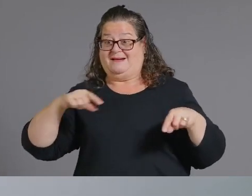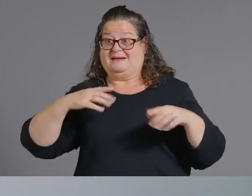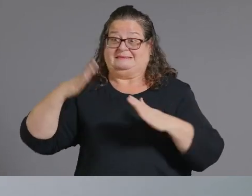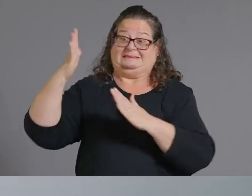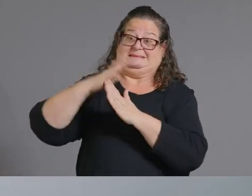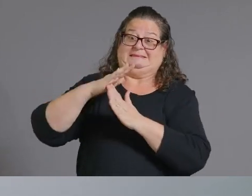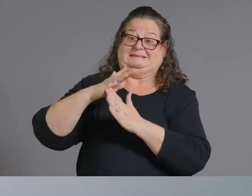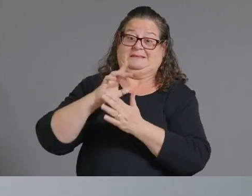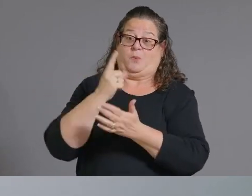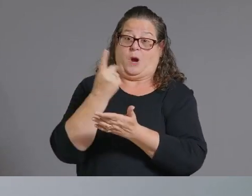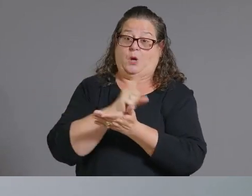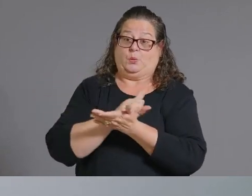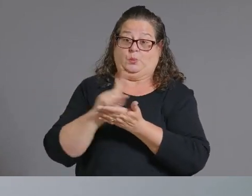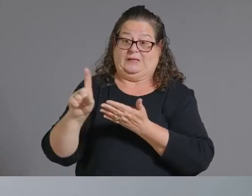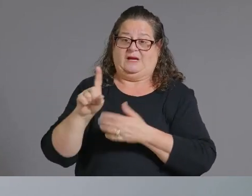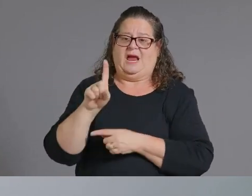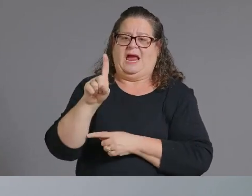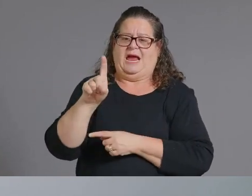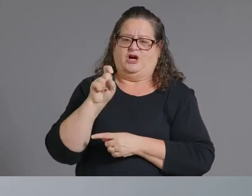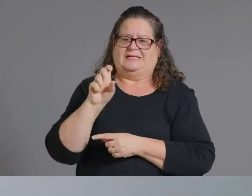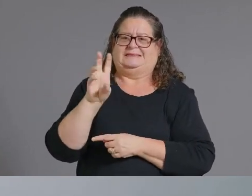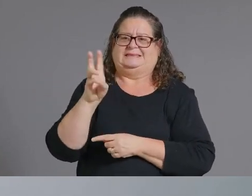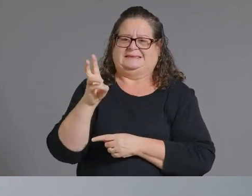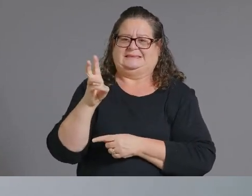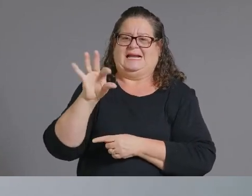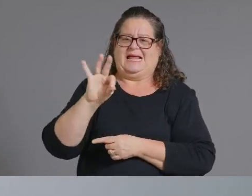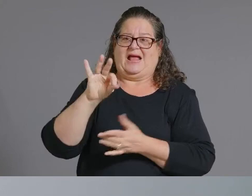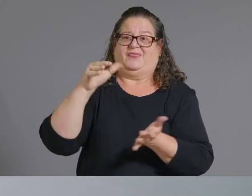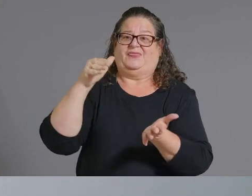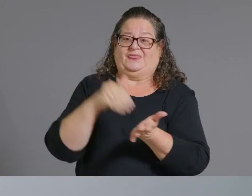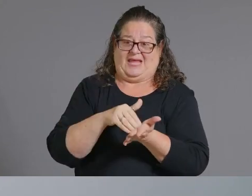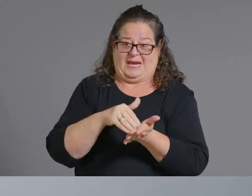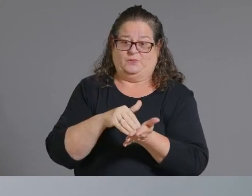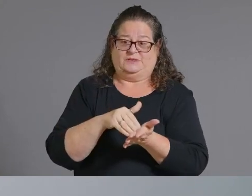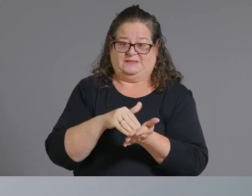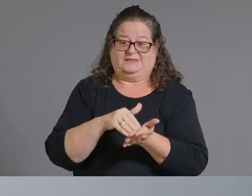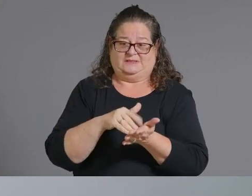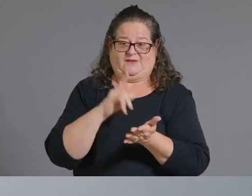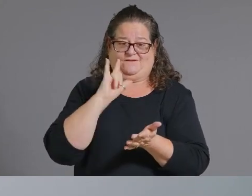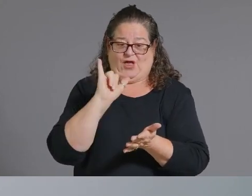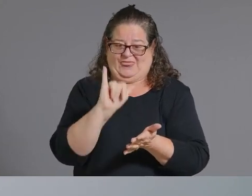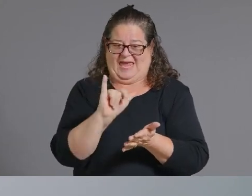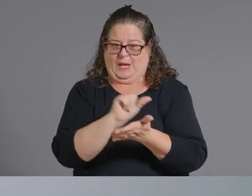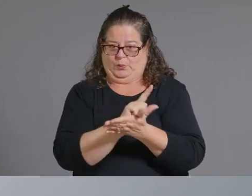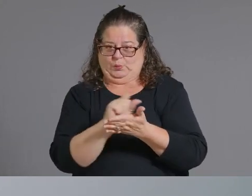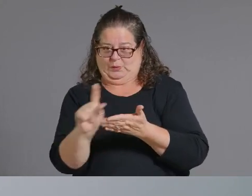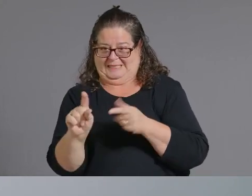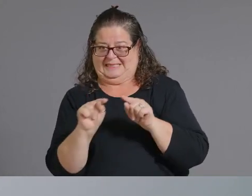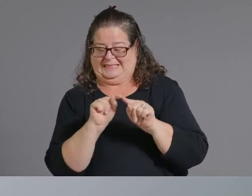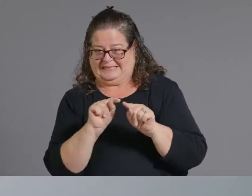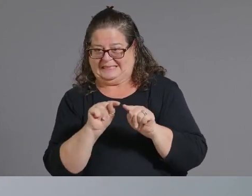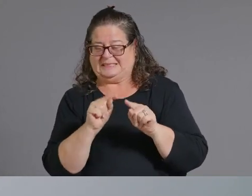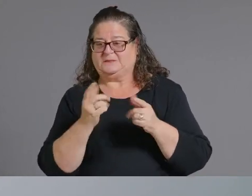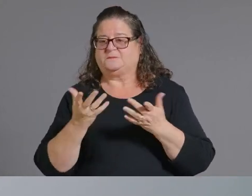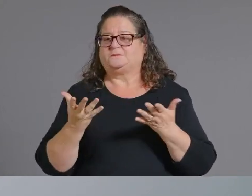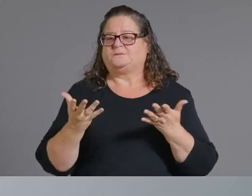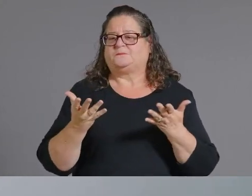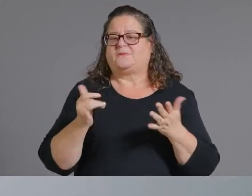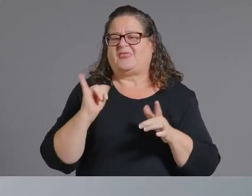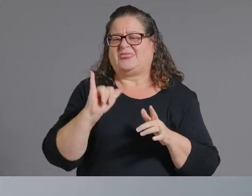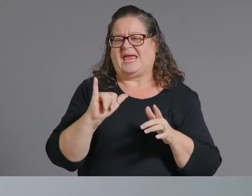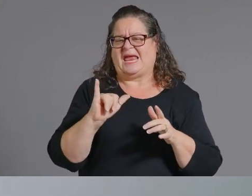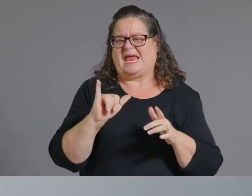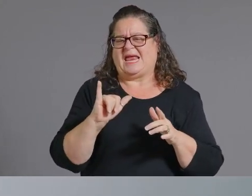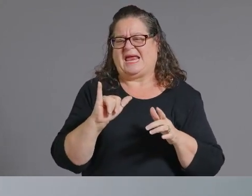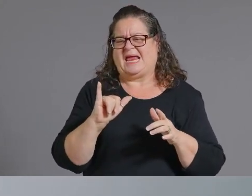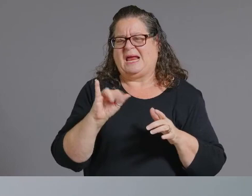doses of vaccine um that week um which was i believe back in the end of march it